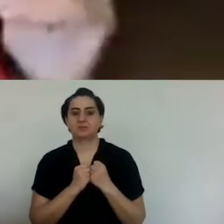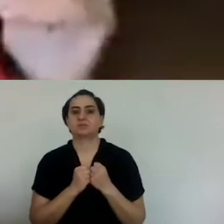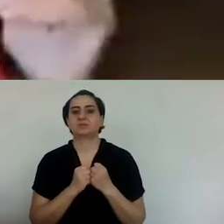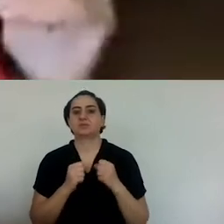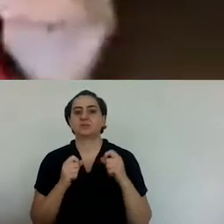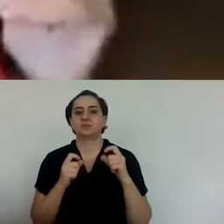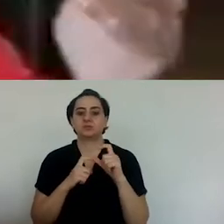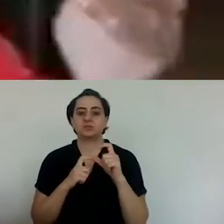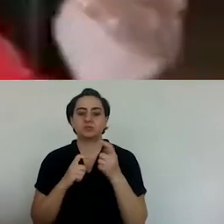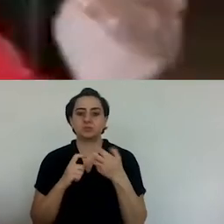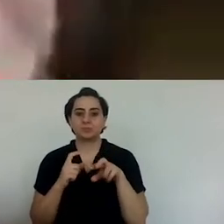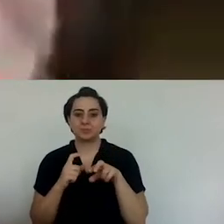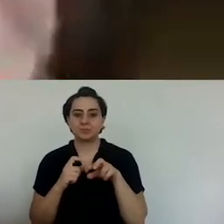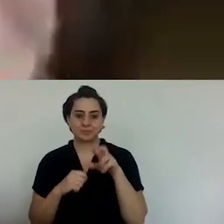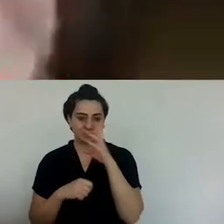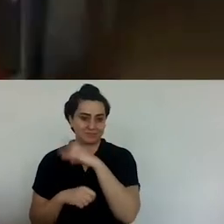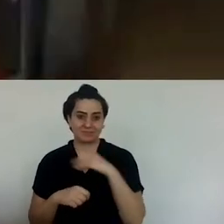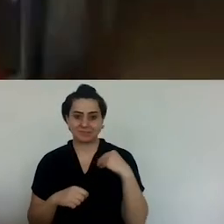apartment building.